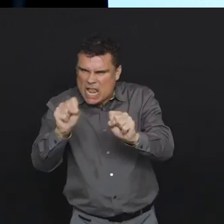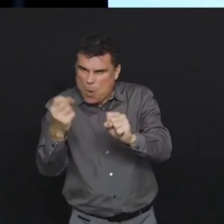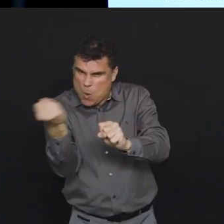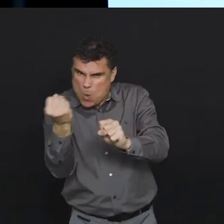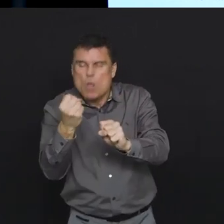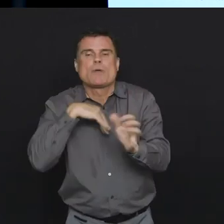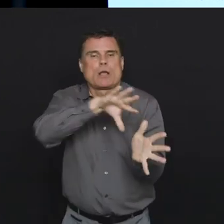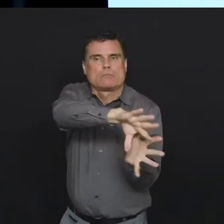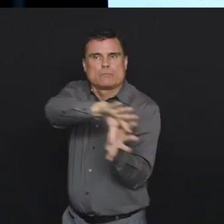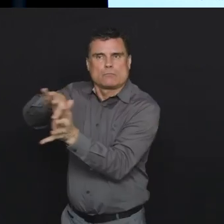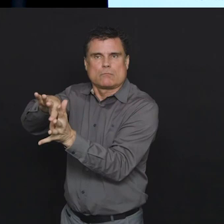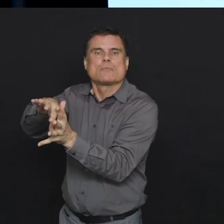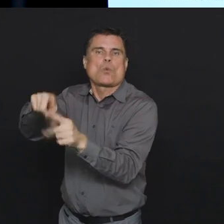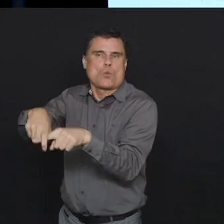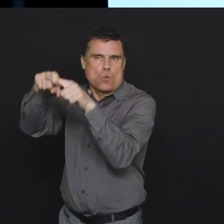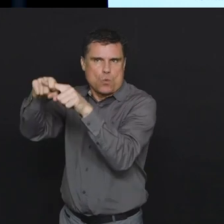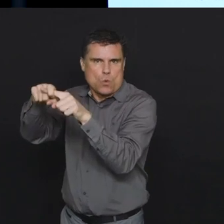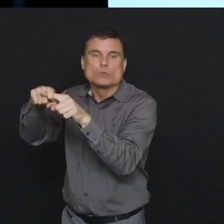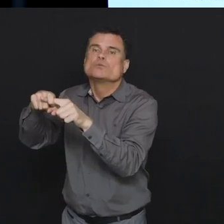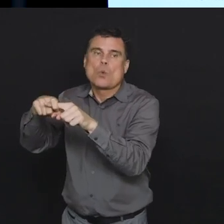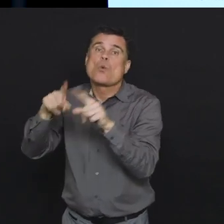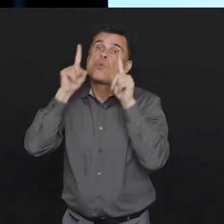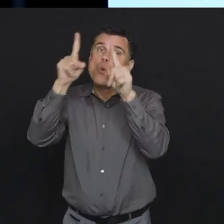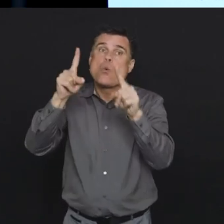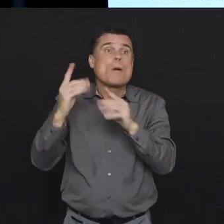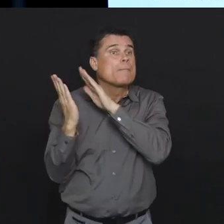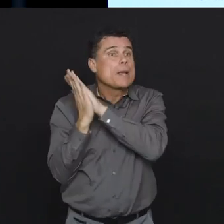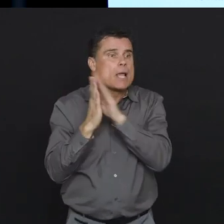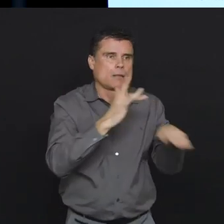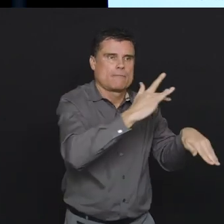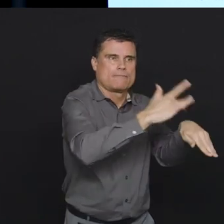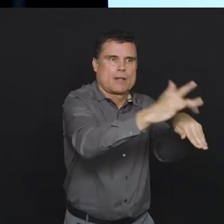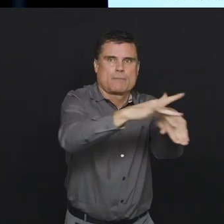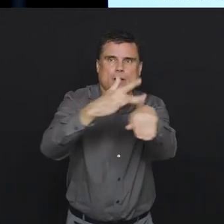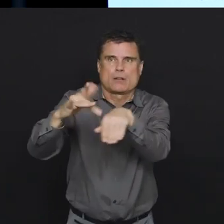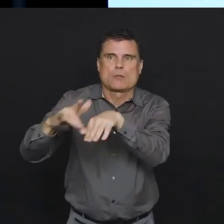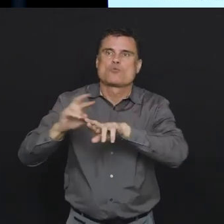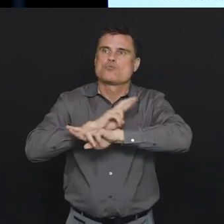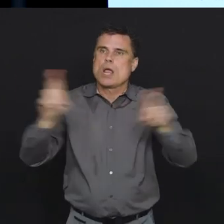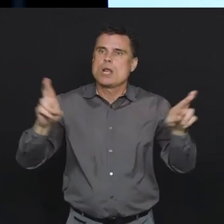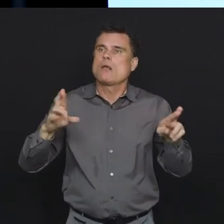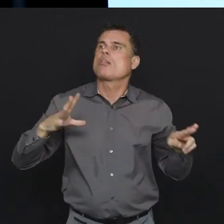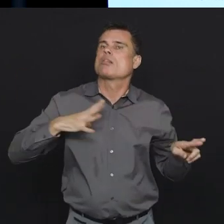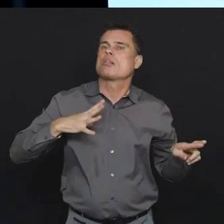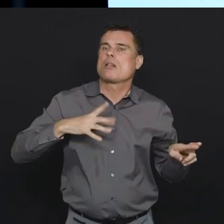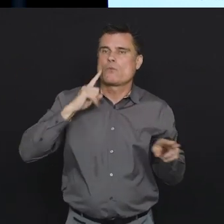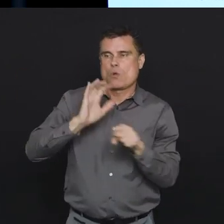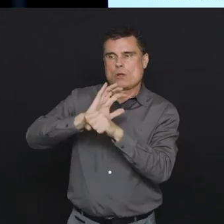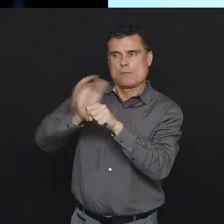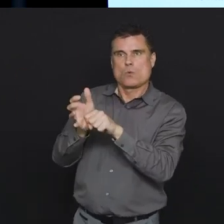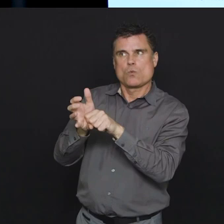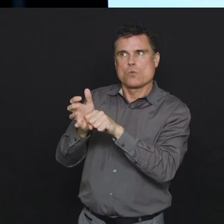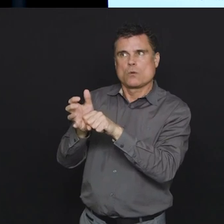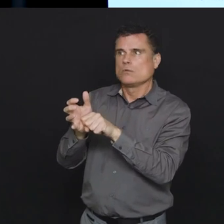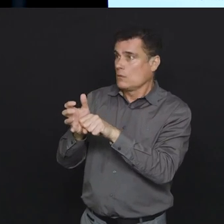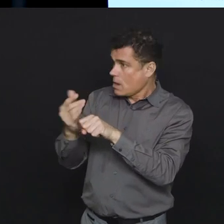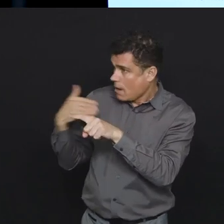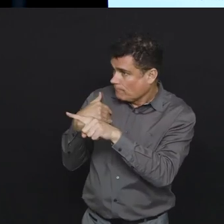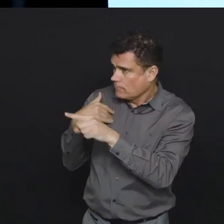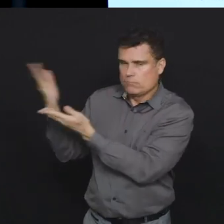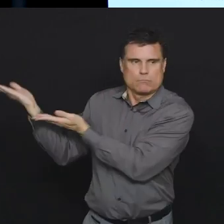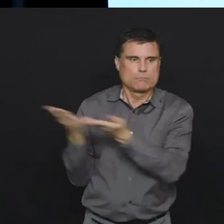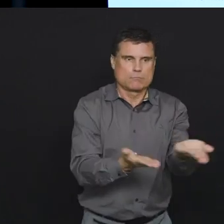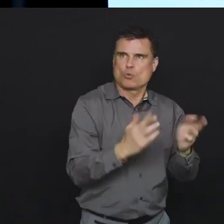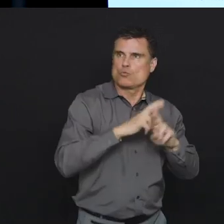now, cancellation of elective surgery, and other decanting or moving of, for example, alternative level of care patients